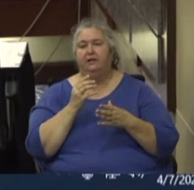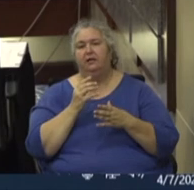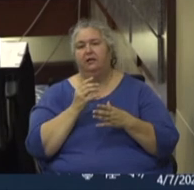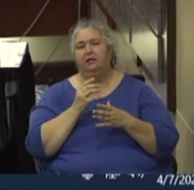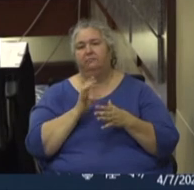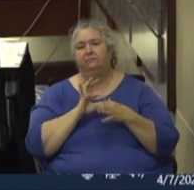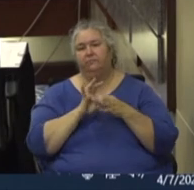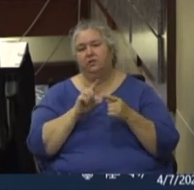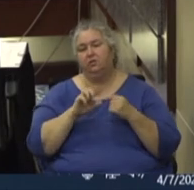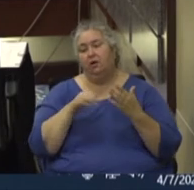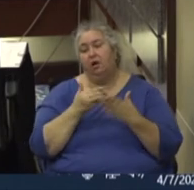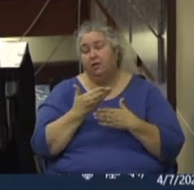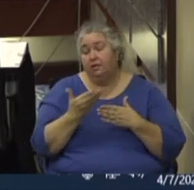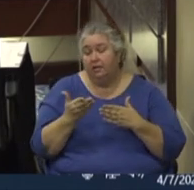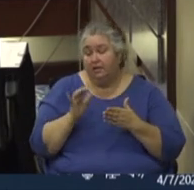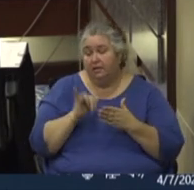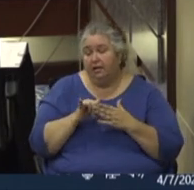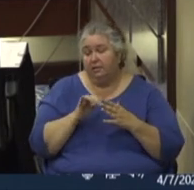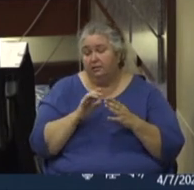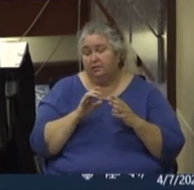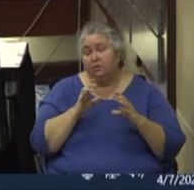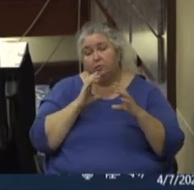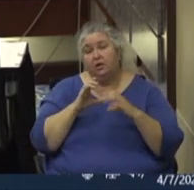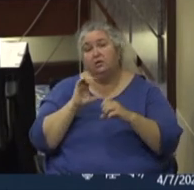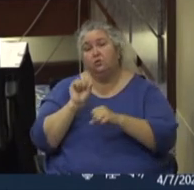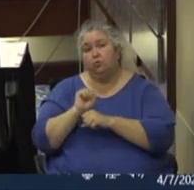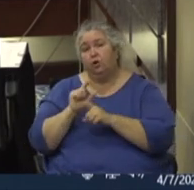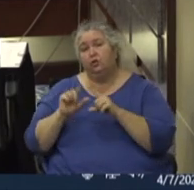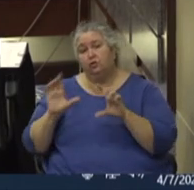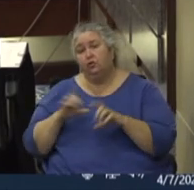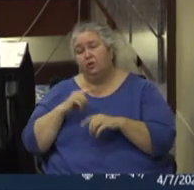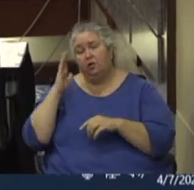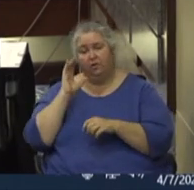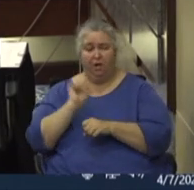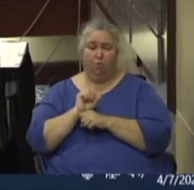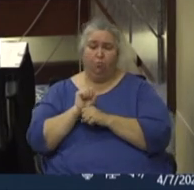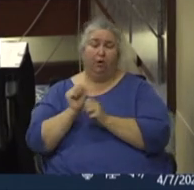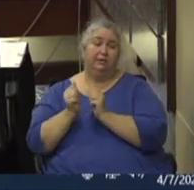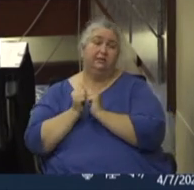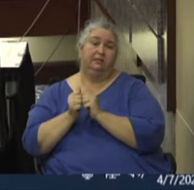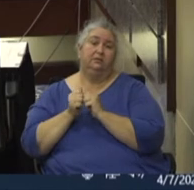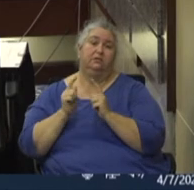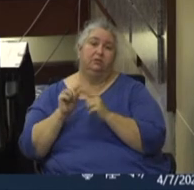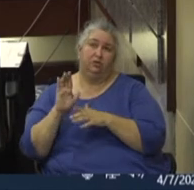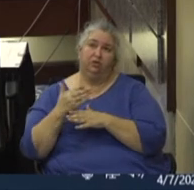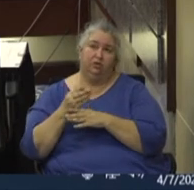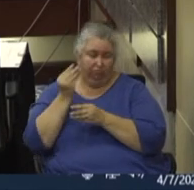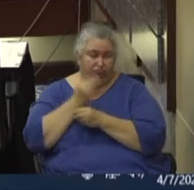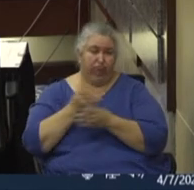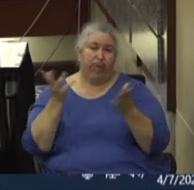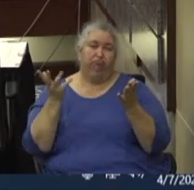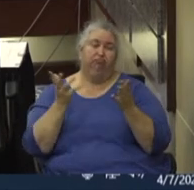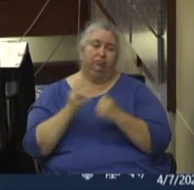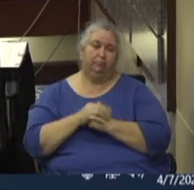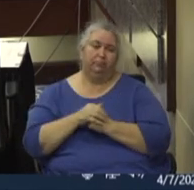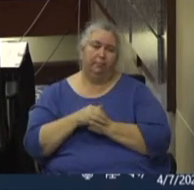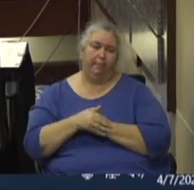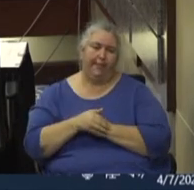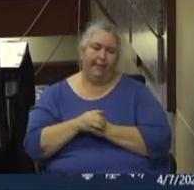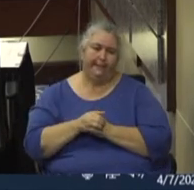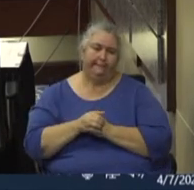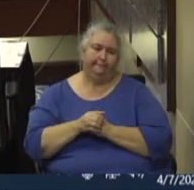that the communication work team has done, because I know that they worked in tandem to share and cross-promote that information. And